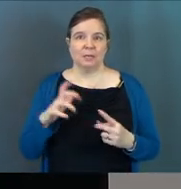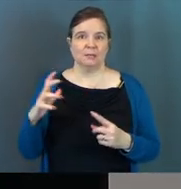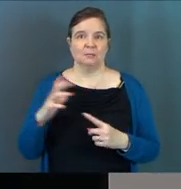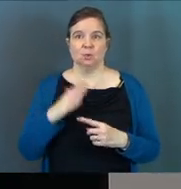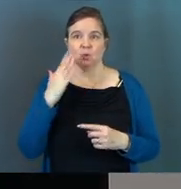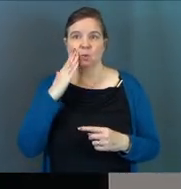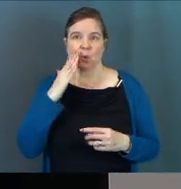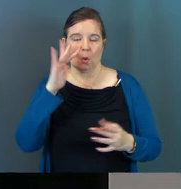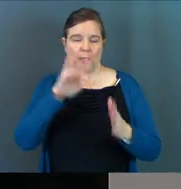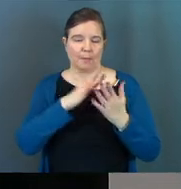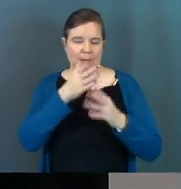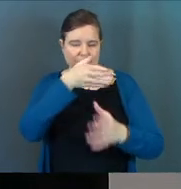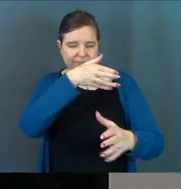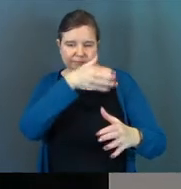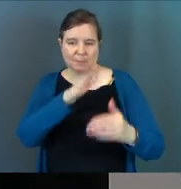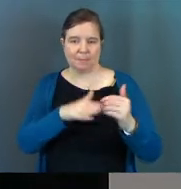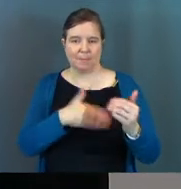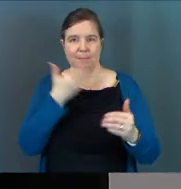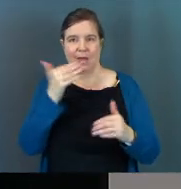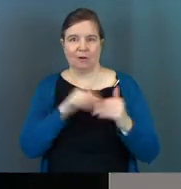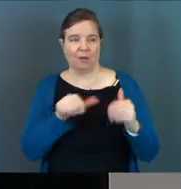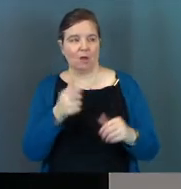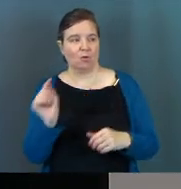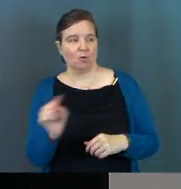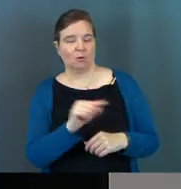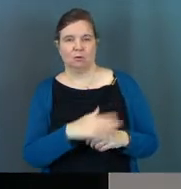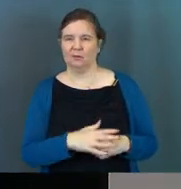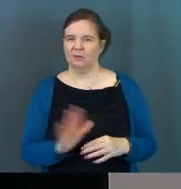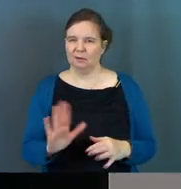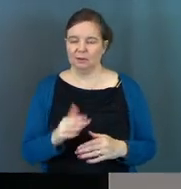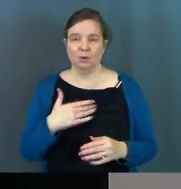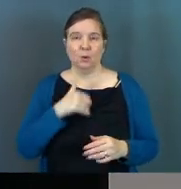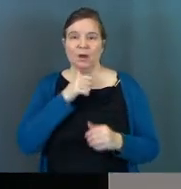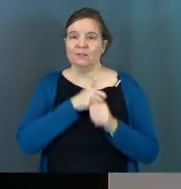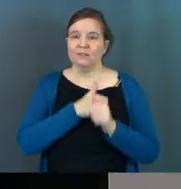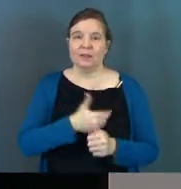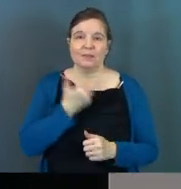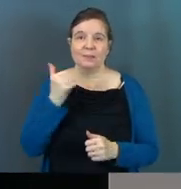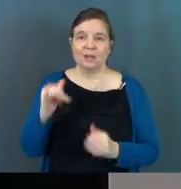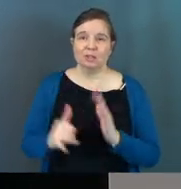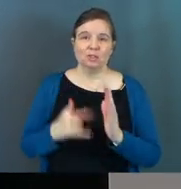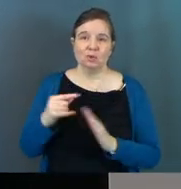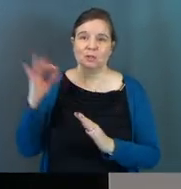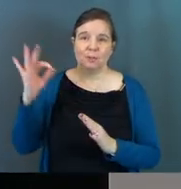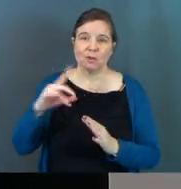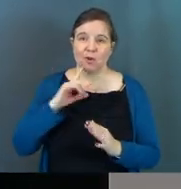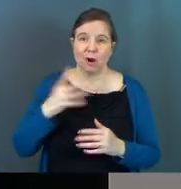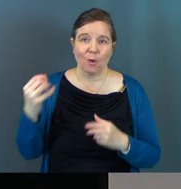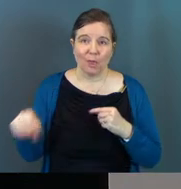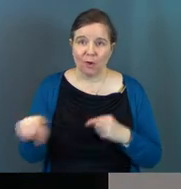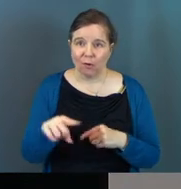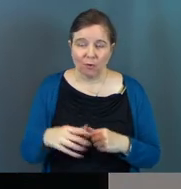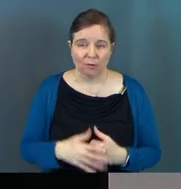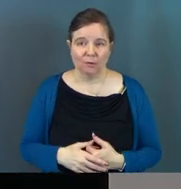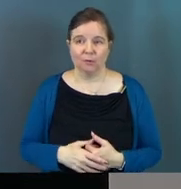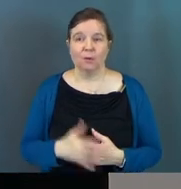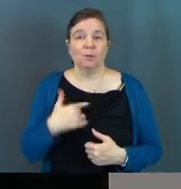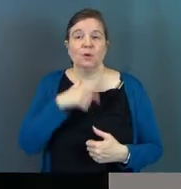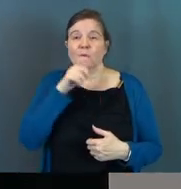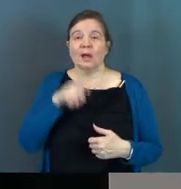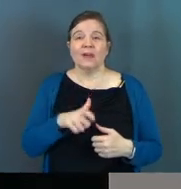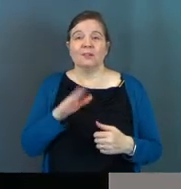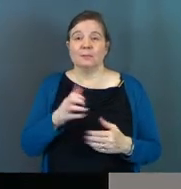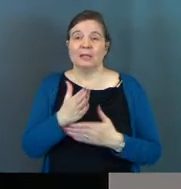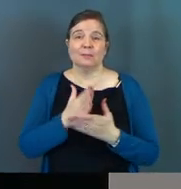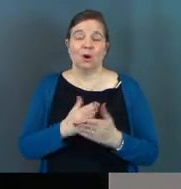Christians who know the Bible better than these other guys do? We don't have to follow the best YouTube preachers that there are out there. We